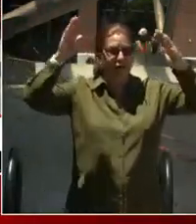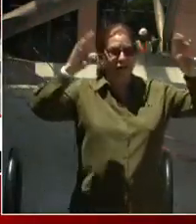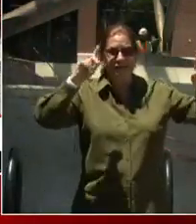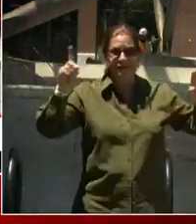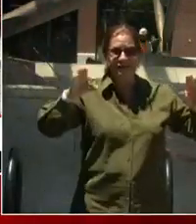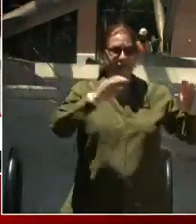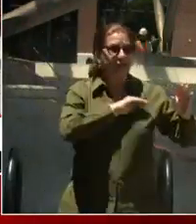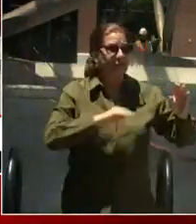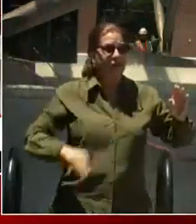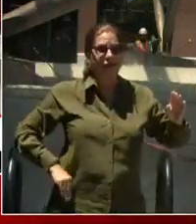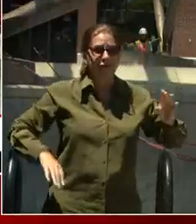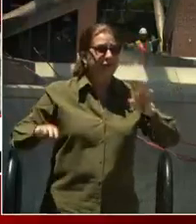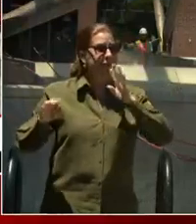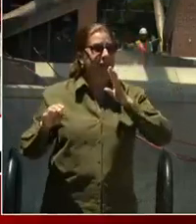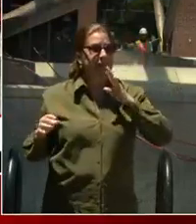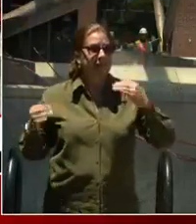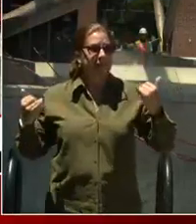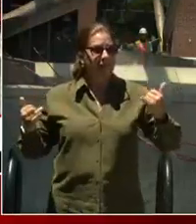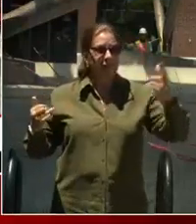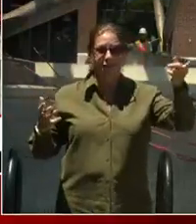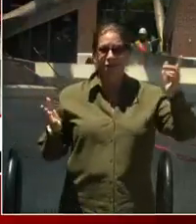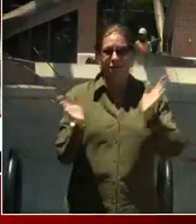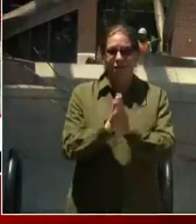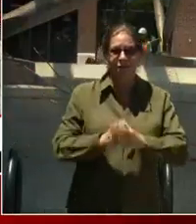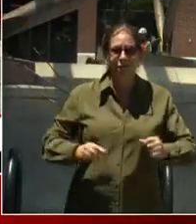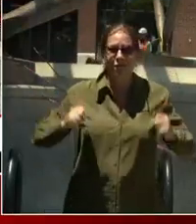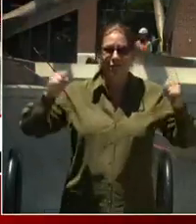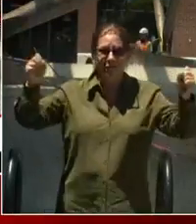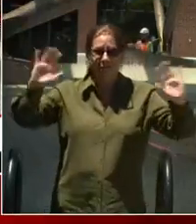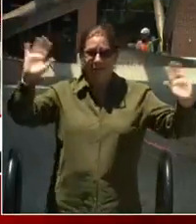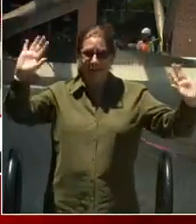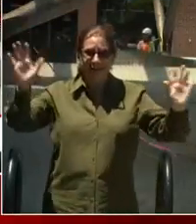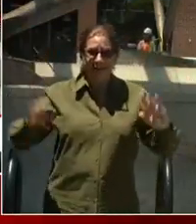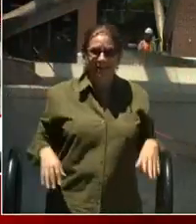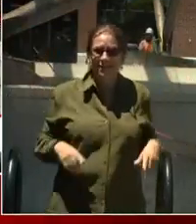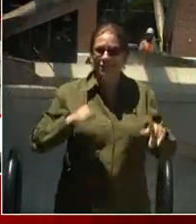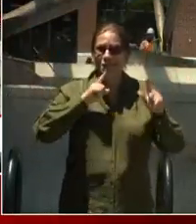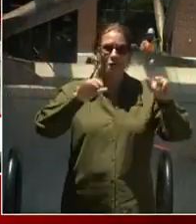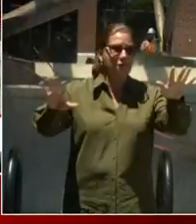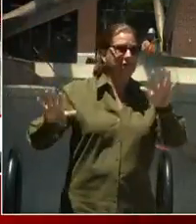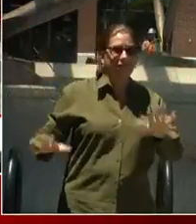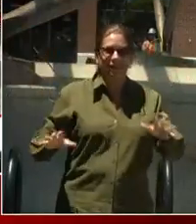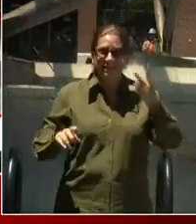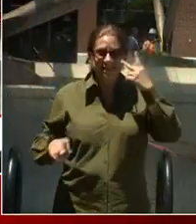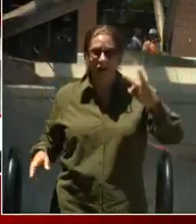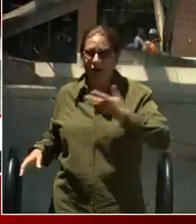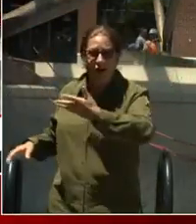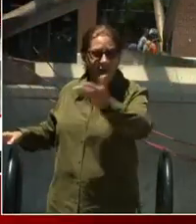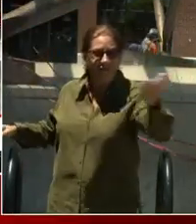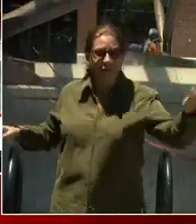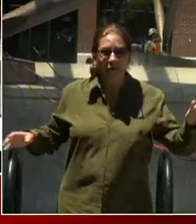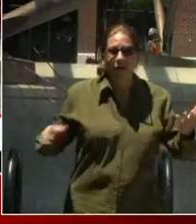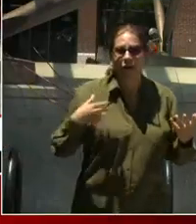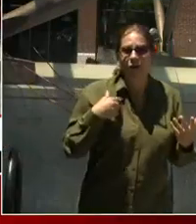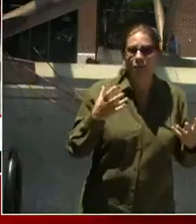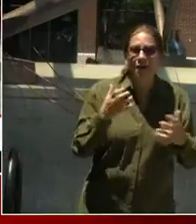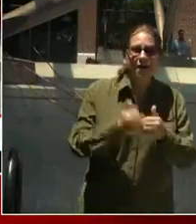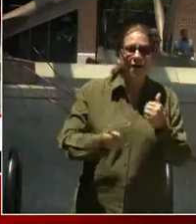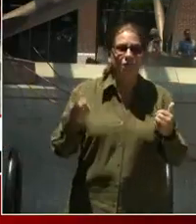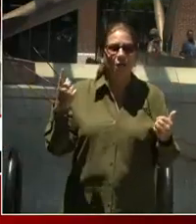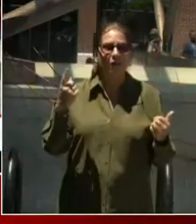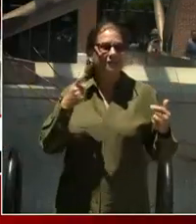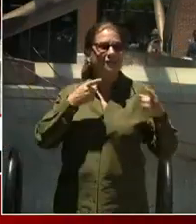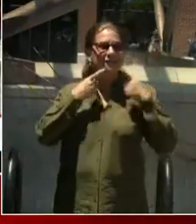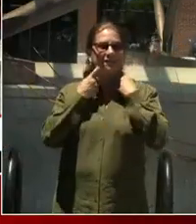Hello, DC. Hello, It's fantastic to see everybody. And I just want everybody to put on their big smiling